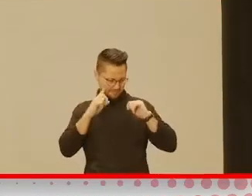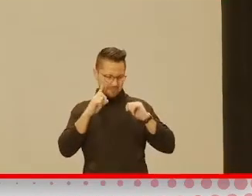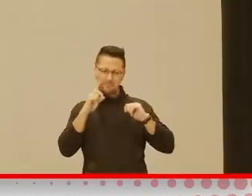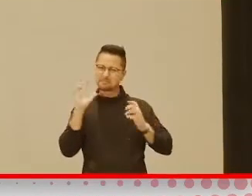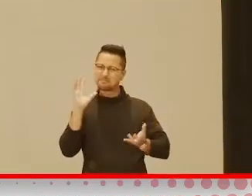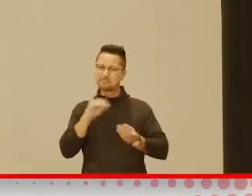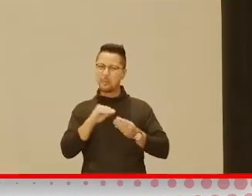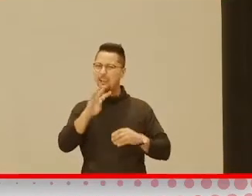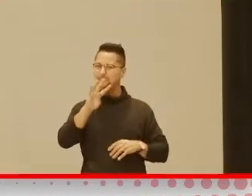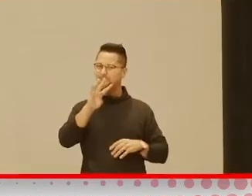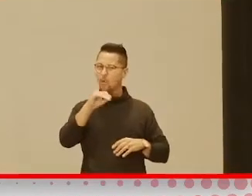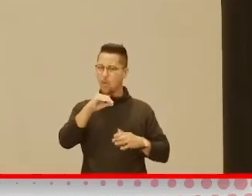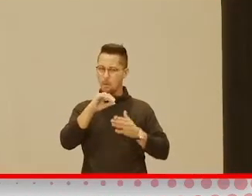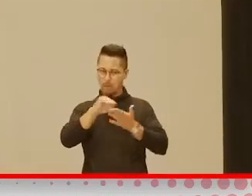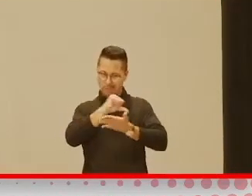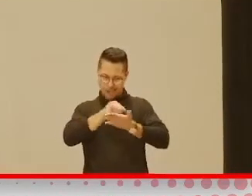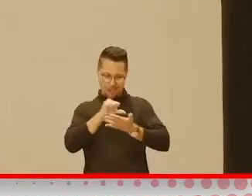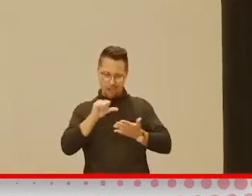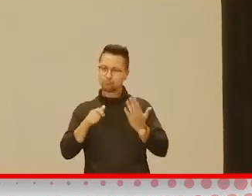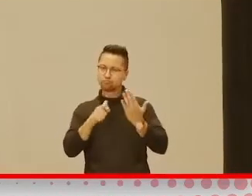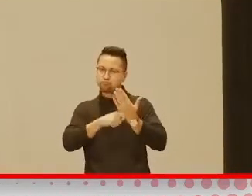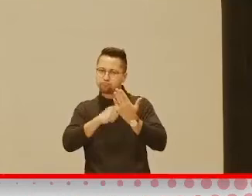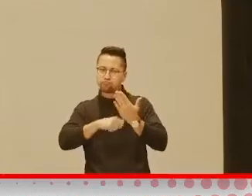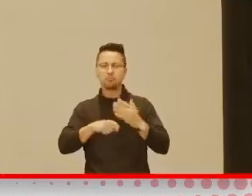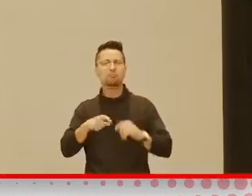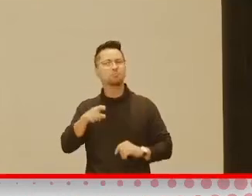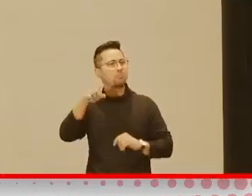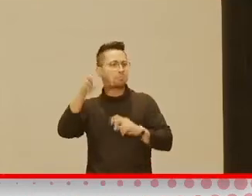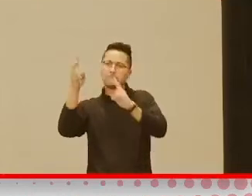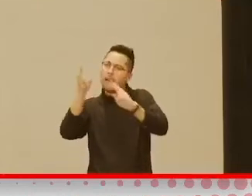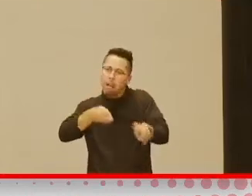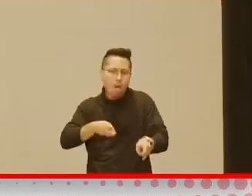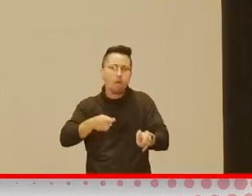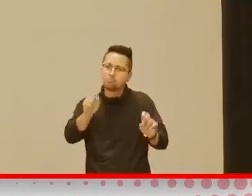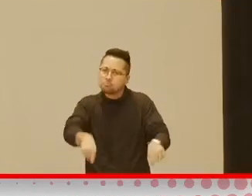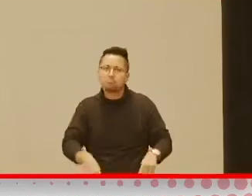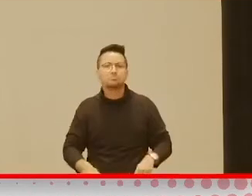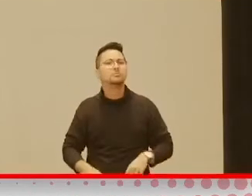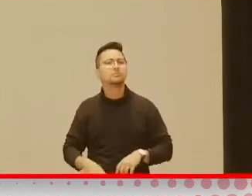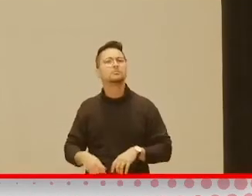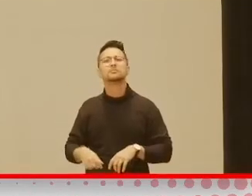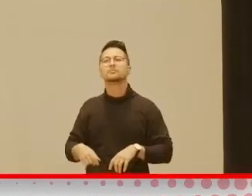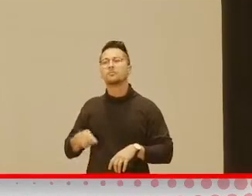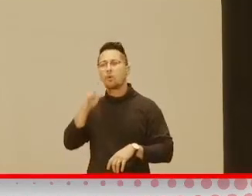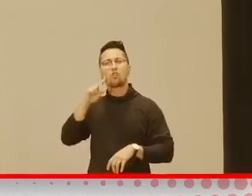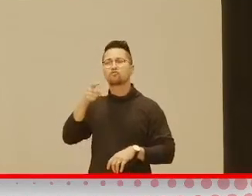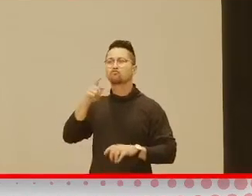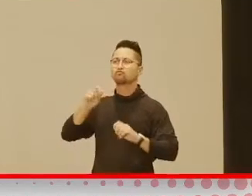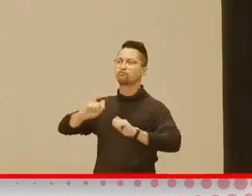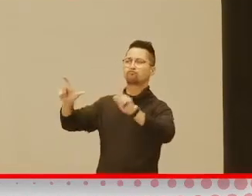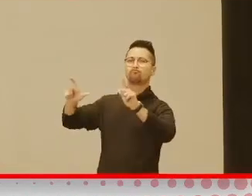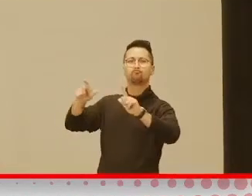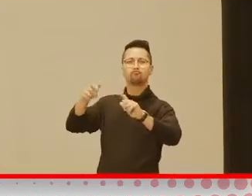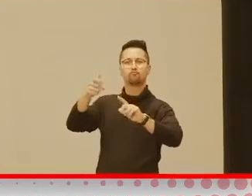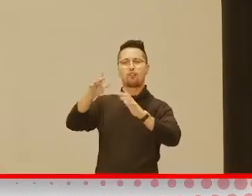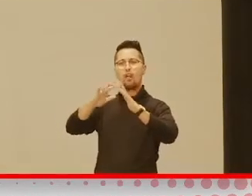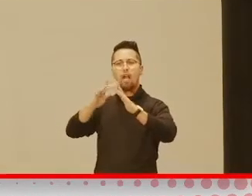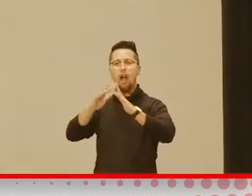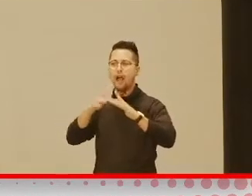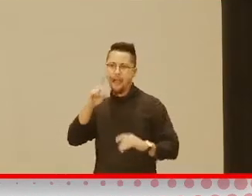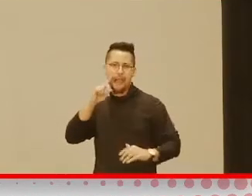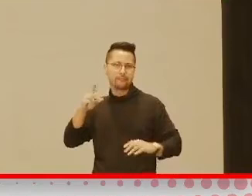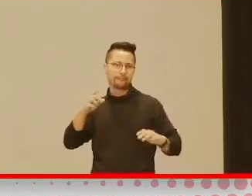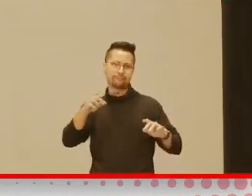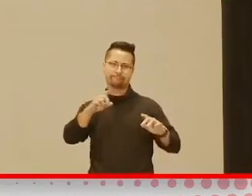booklet that you can download or just look electronically that has a lot of great ideas and, you know, submissions